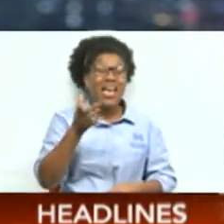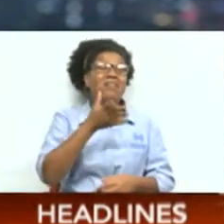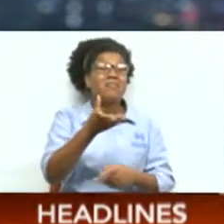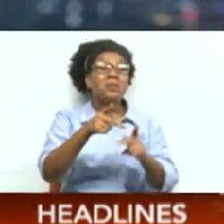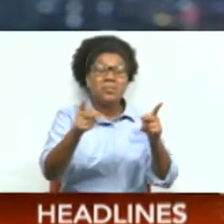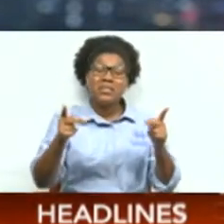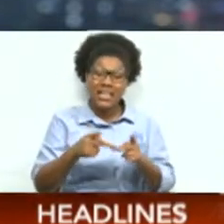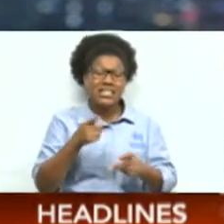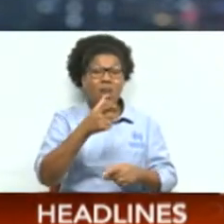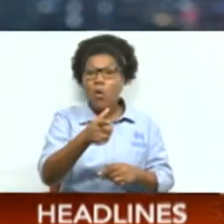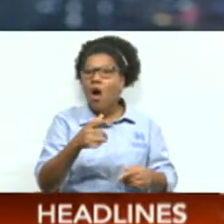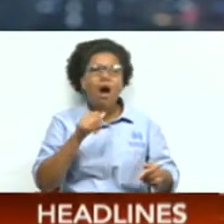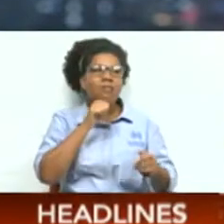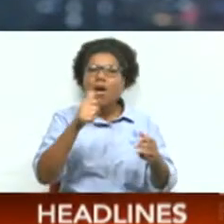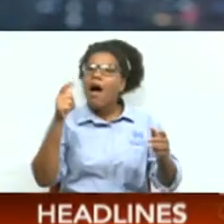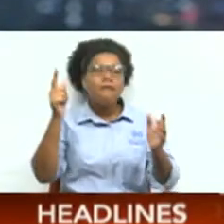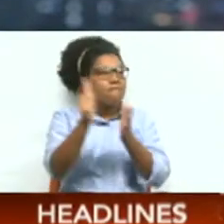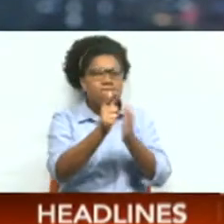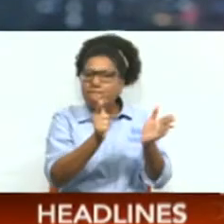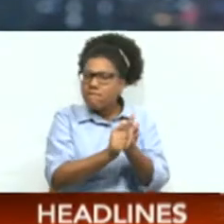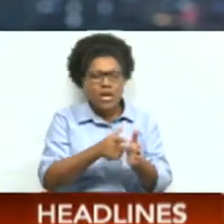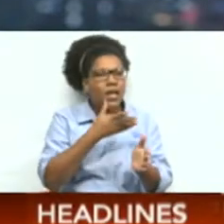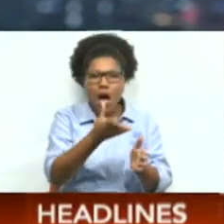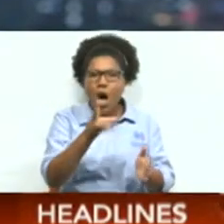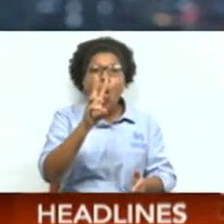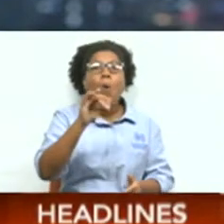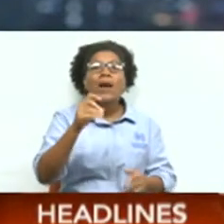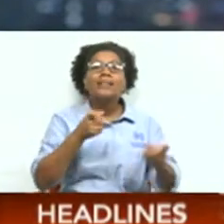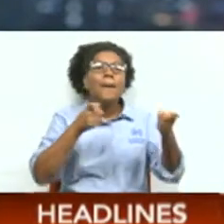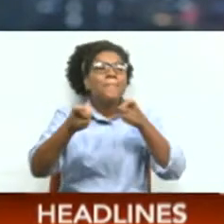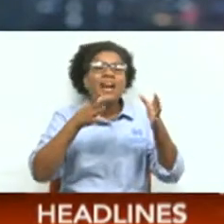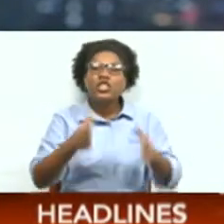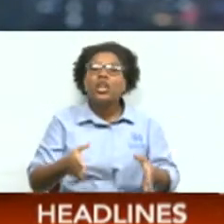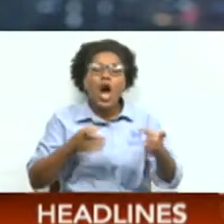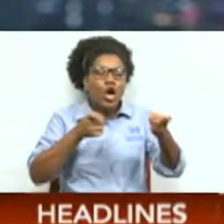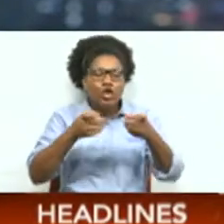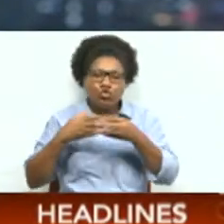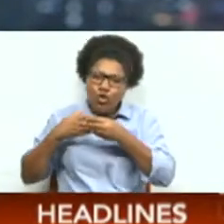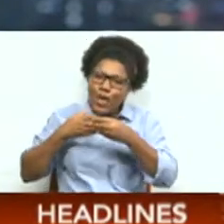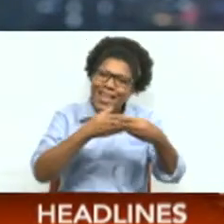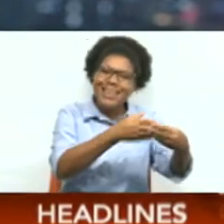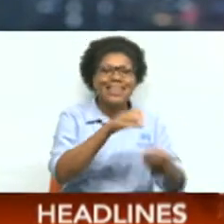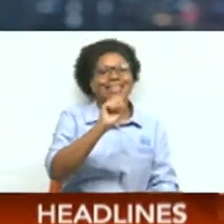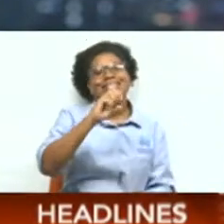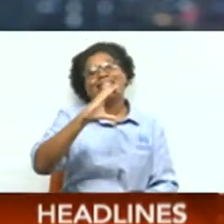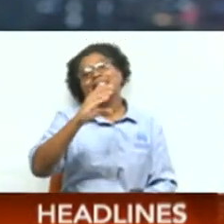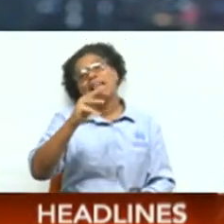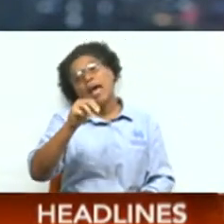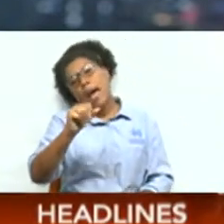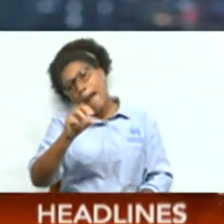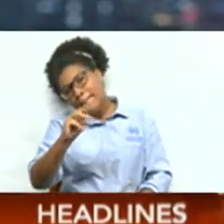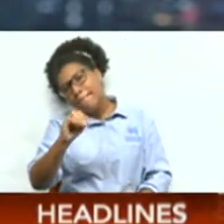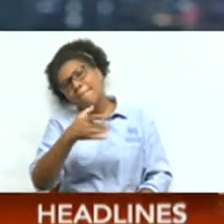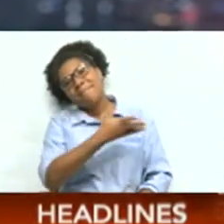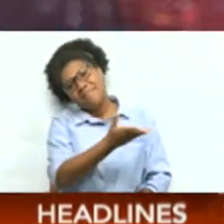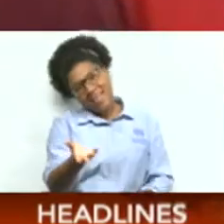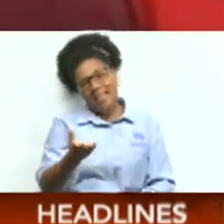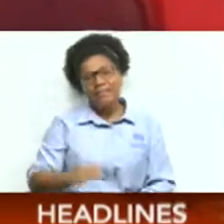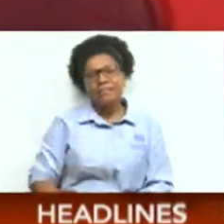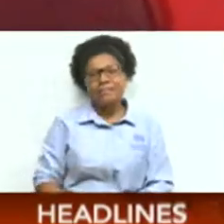one of the illegal operators is a former WASM manager. Shaliza Hassanali and cameraman Che Tika Singh have the details.